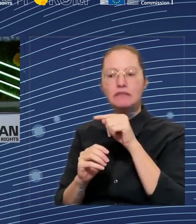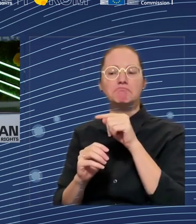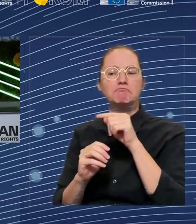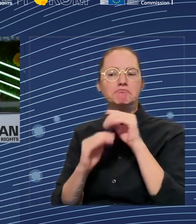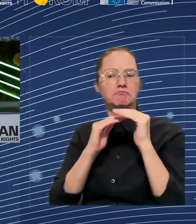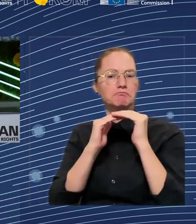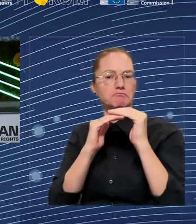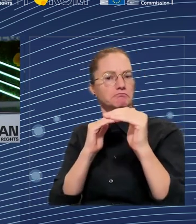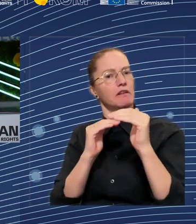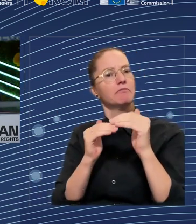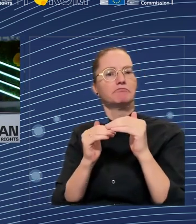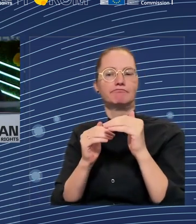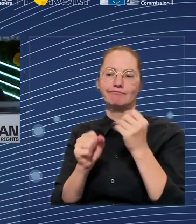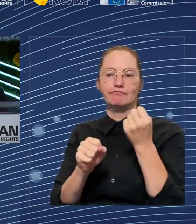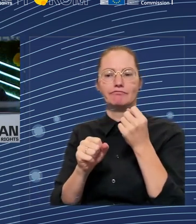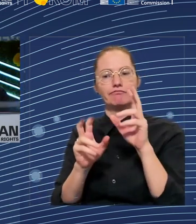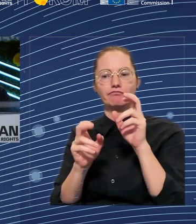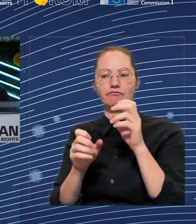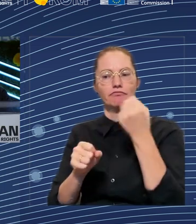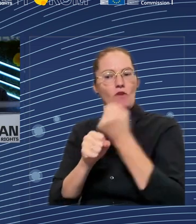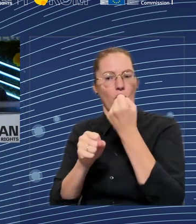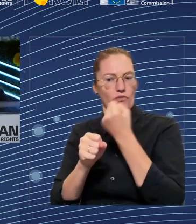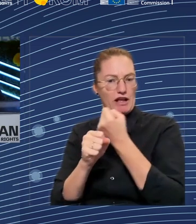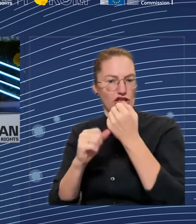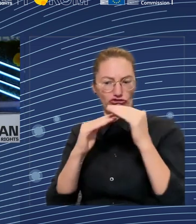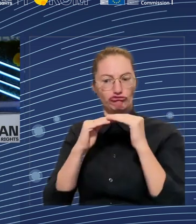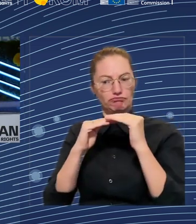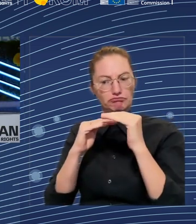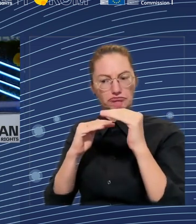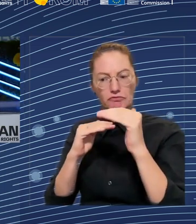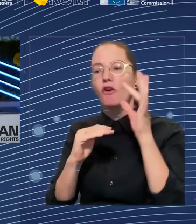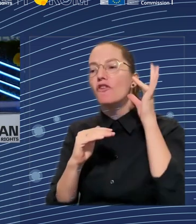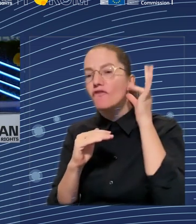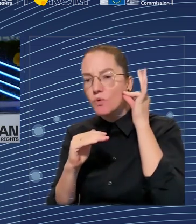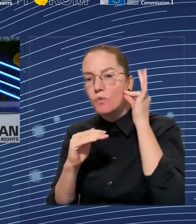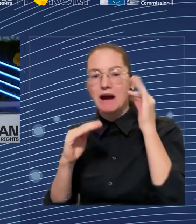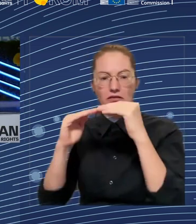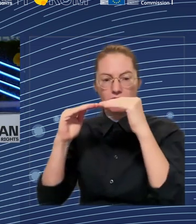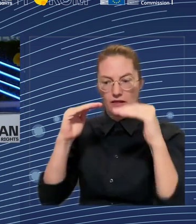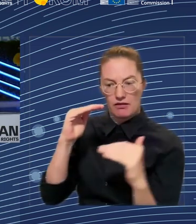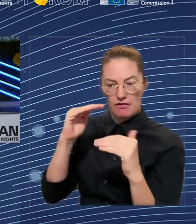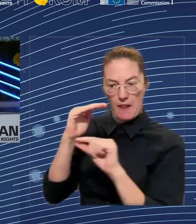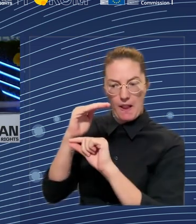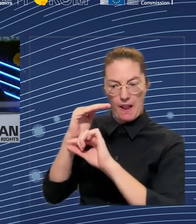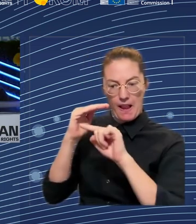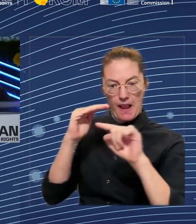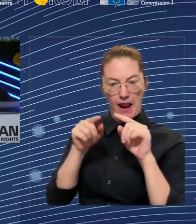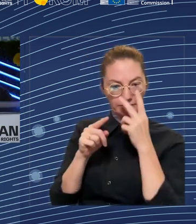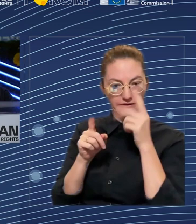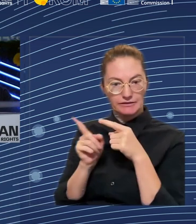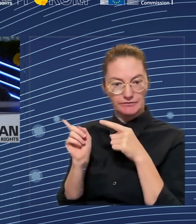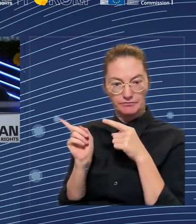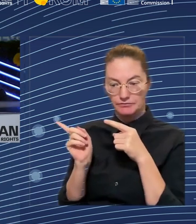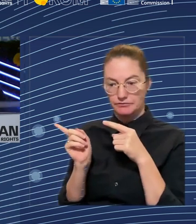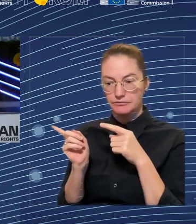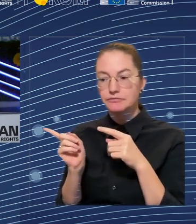when in 22, we had 9 million ICT specialists, there's some EU target as part of the digital decade that talks about